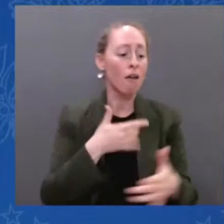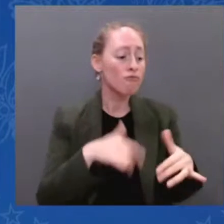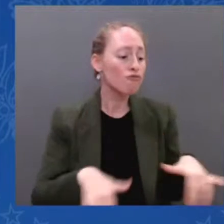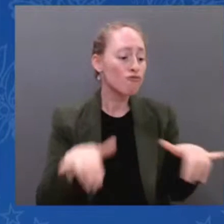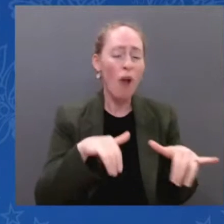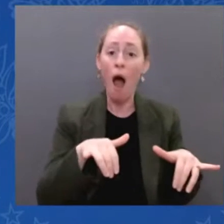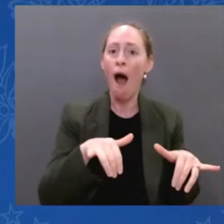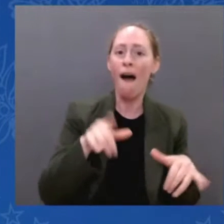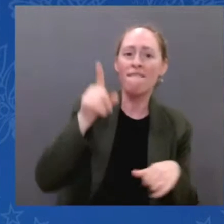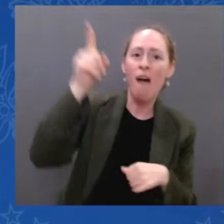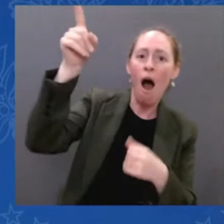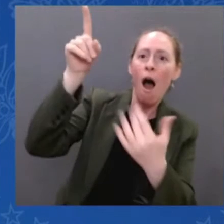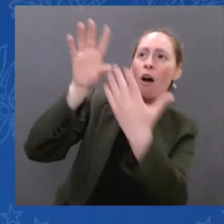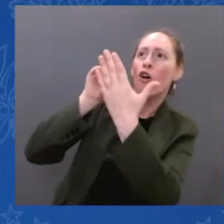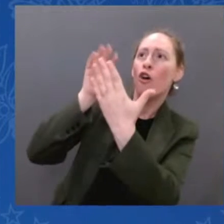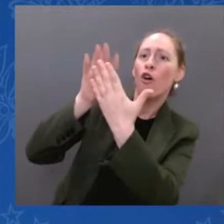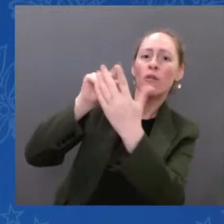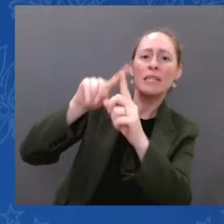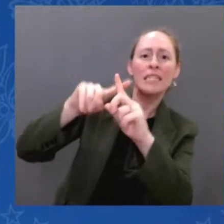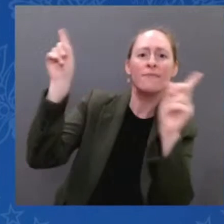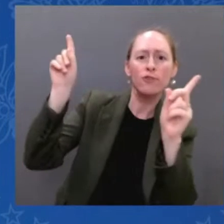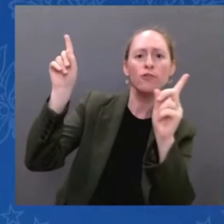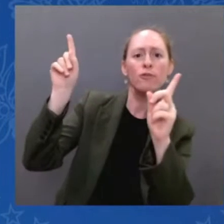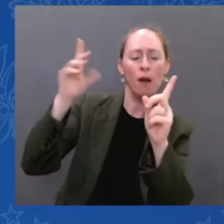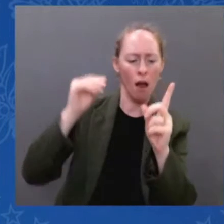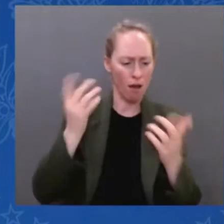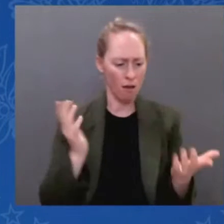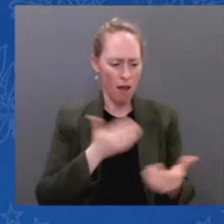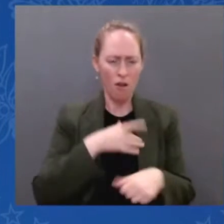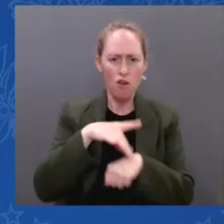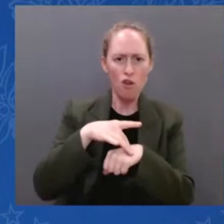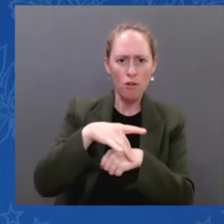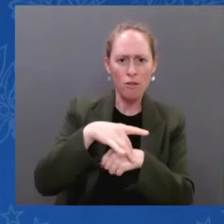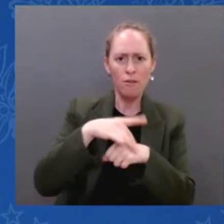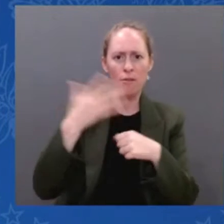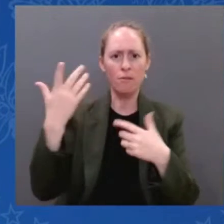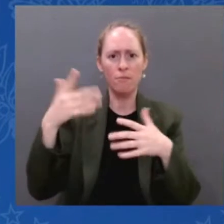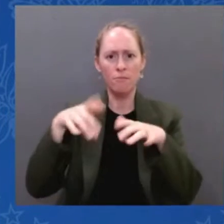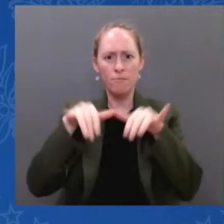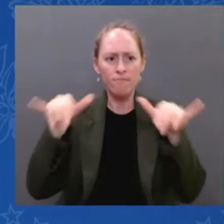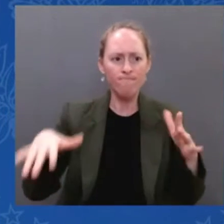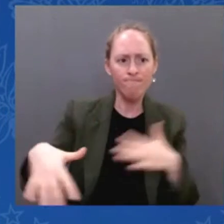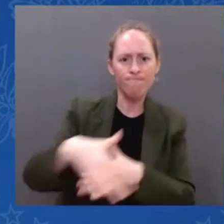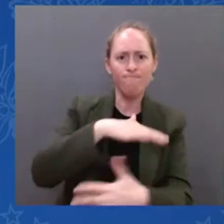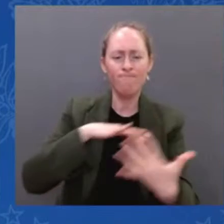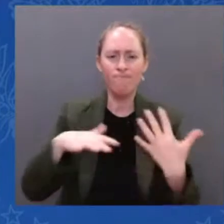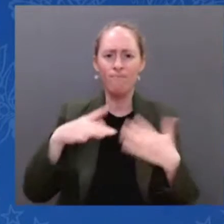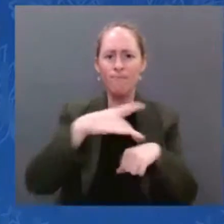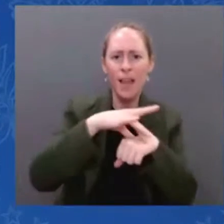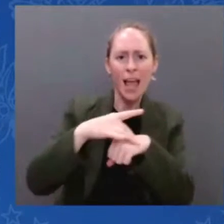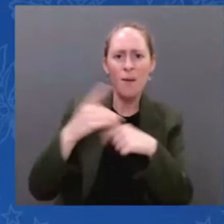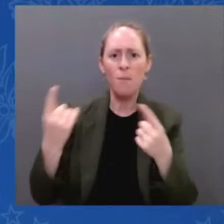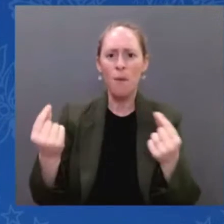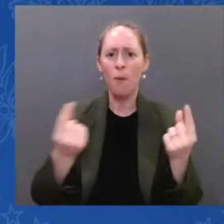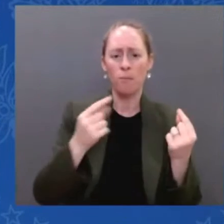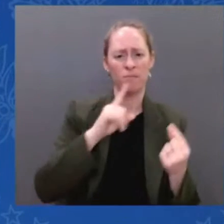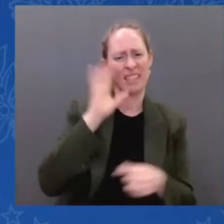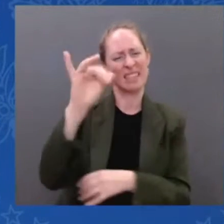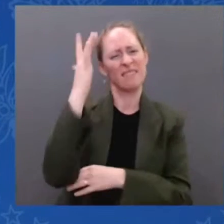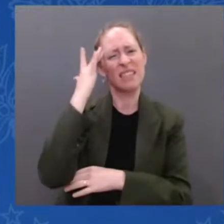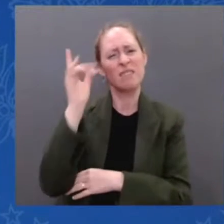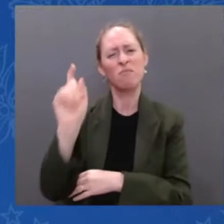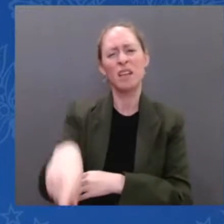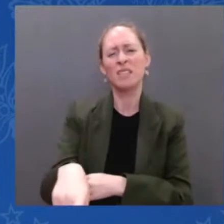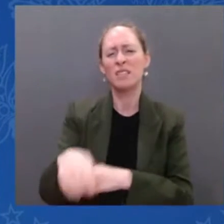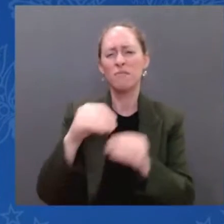That's why the federal government must invest, must invest in science and technology more than we have in the past. These images are going to remind